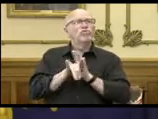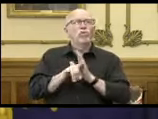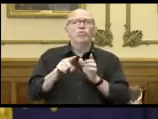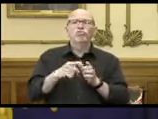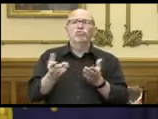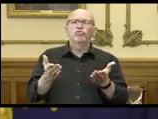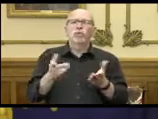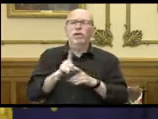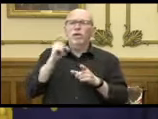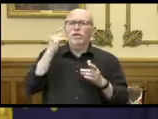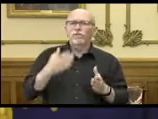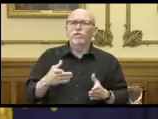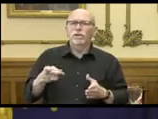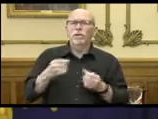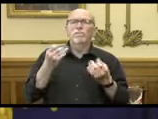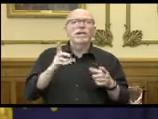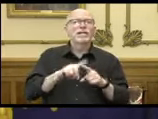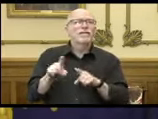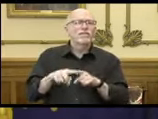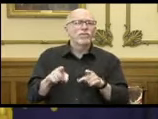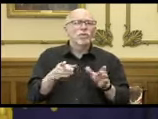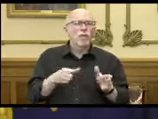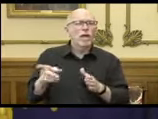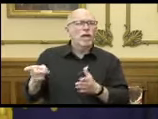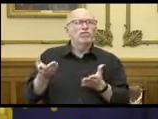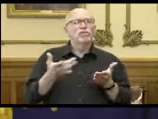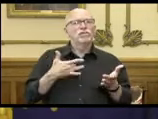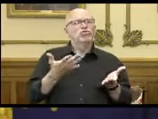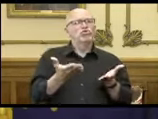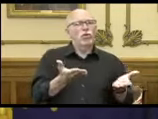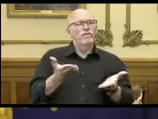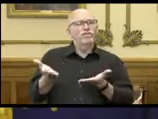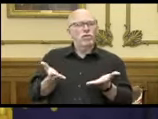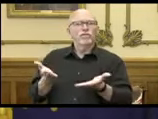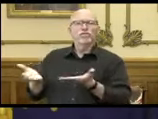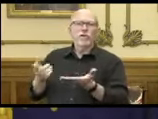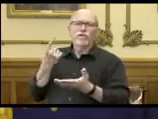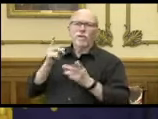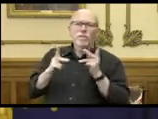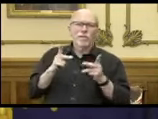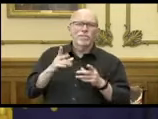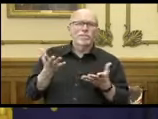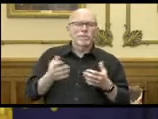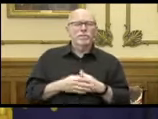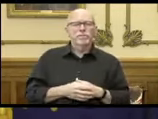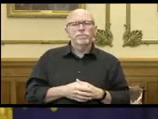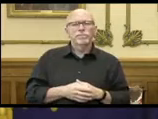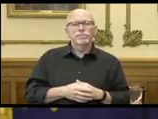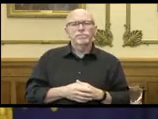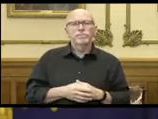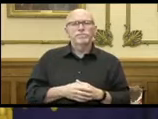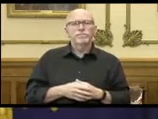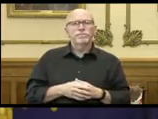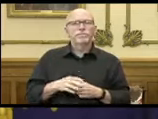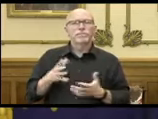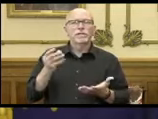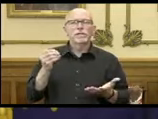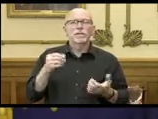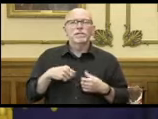in so many different places and stages in his life. And